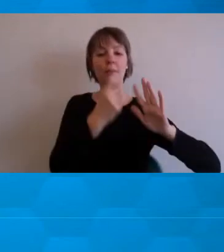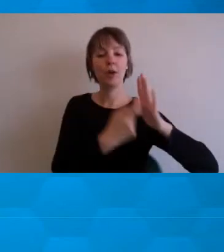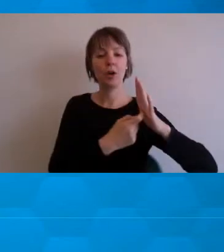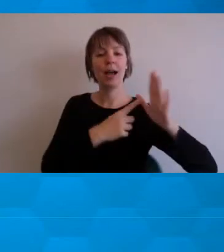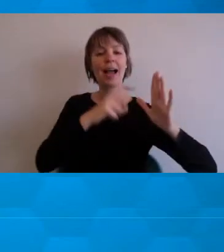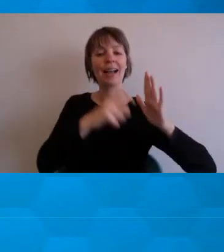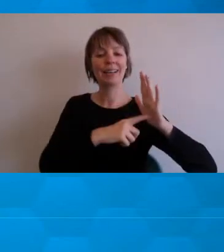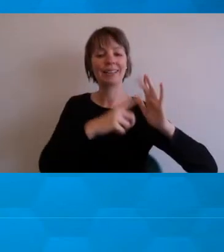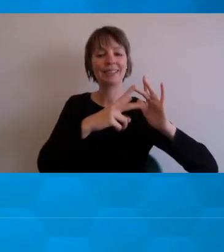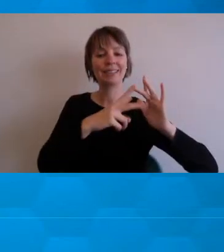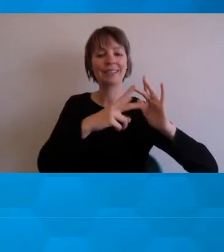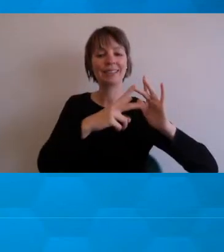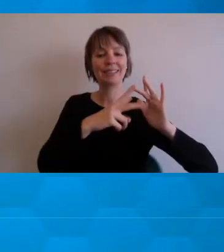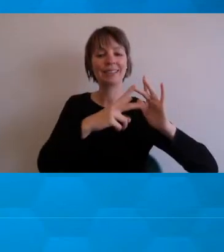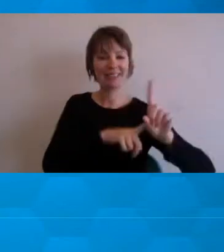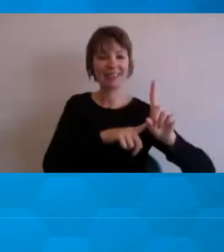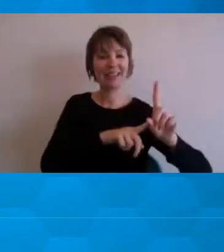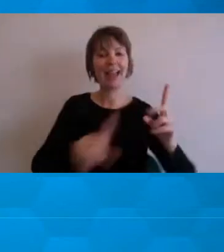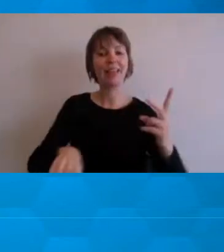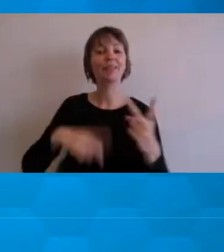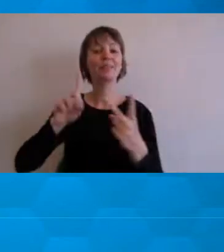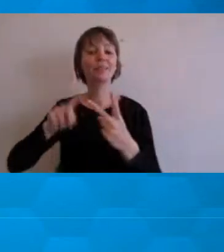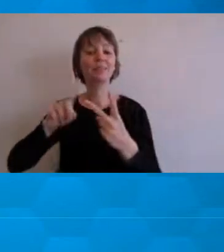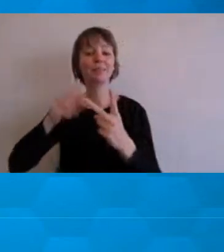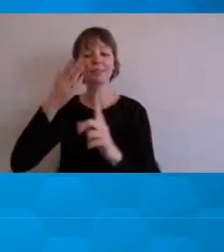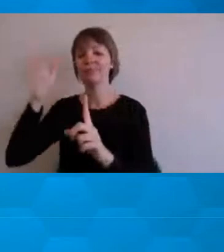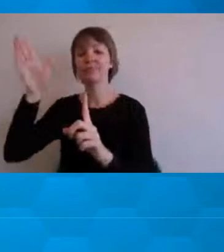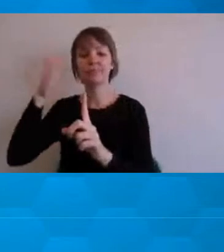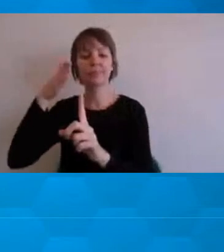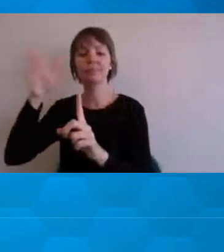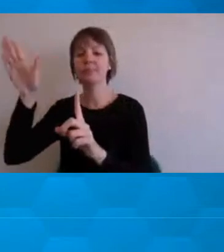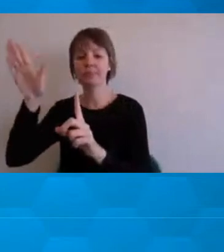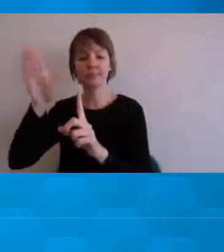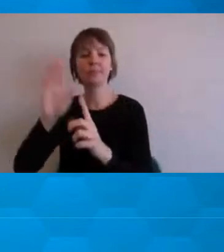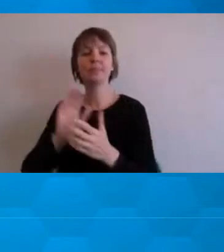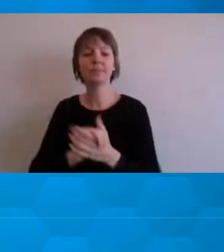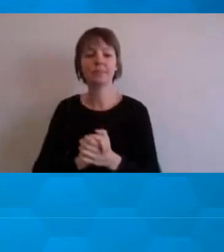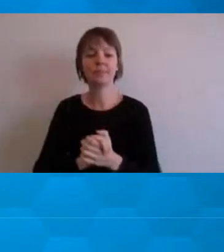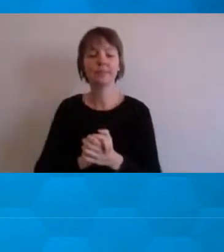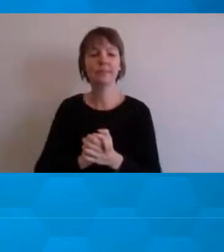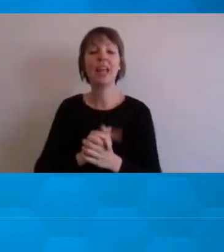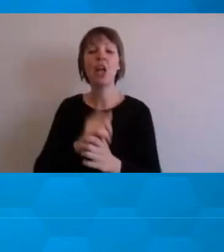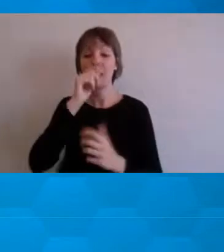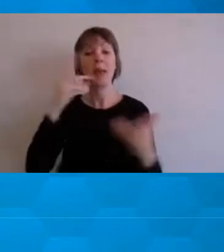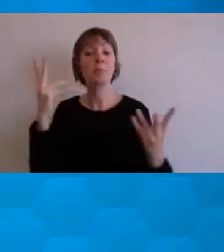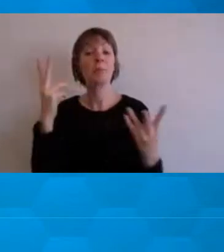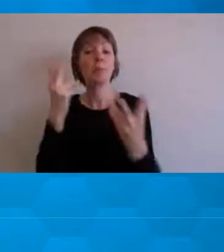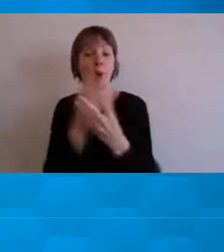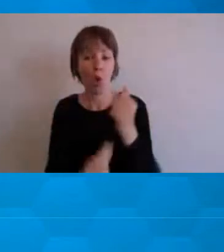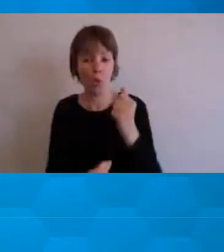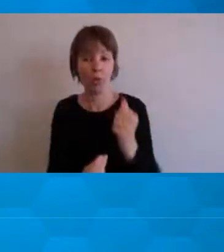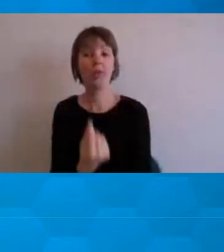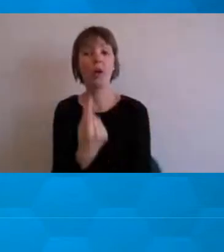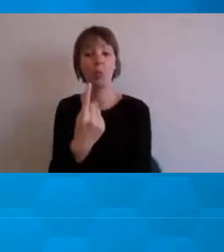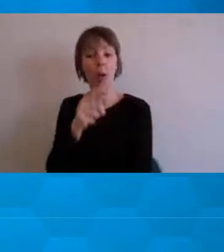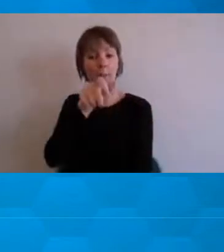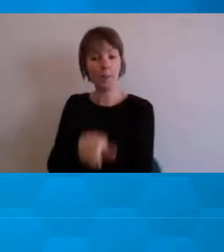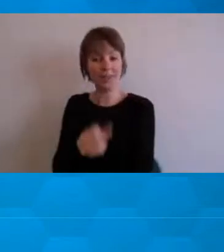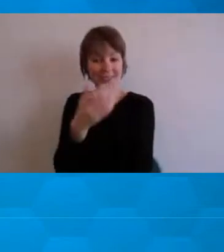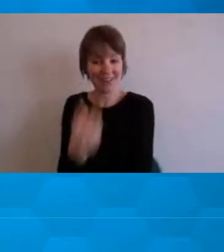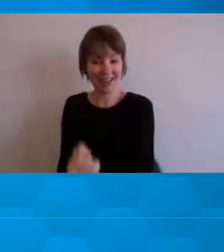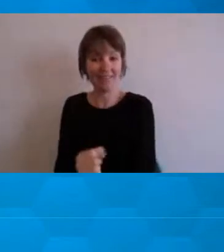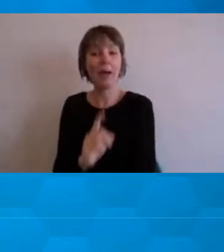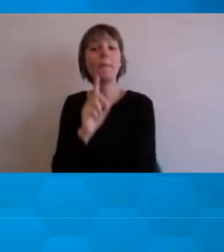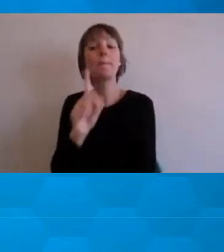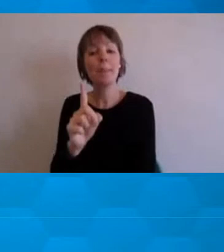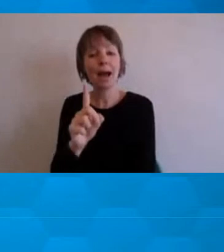attention deficit subtype. You can get both in the one person, but more often than not, we're finding